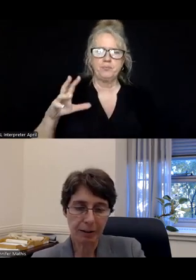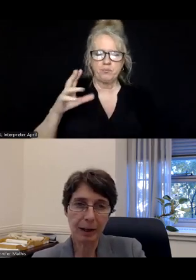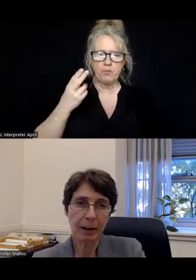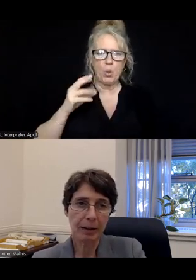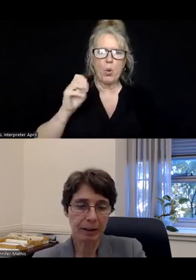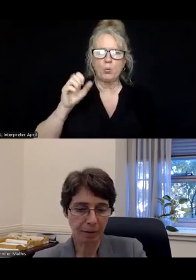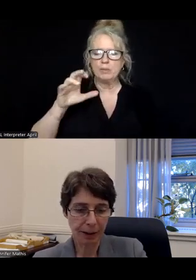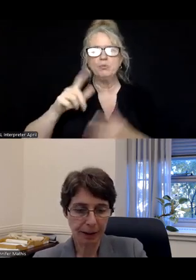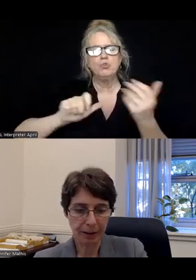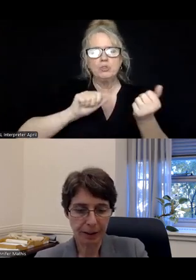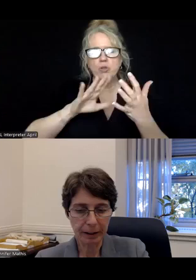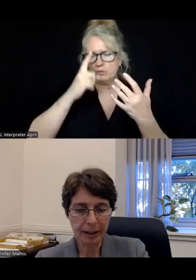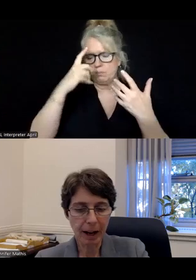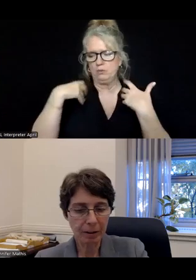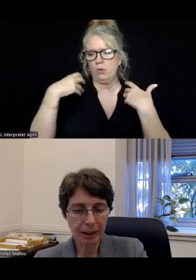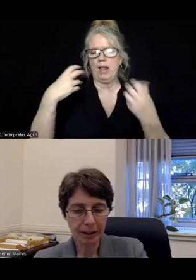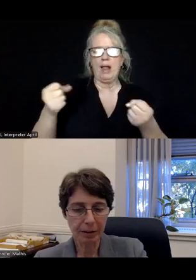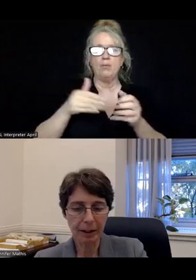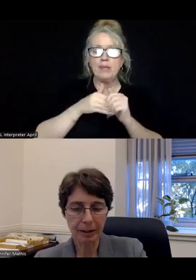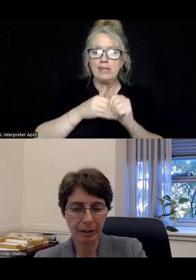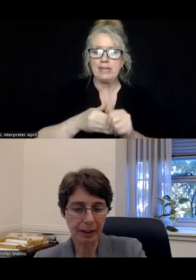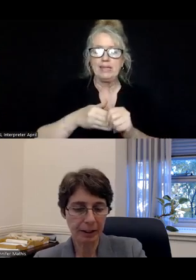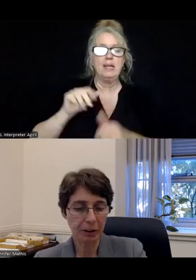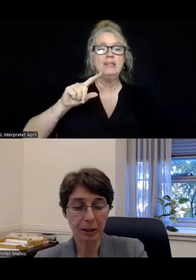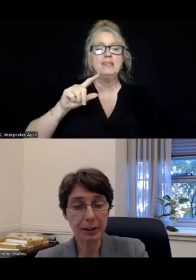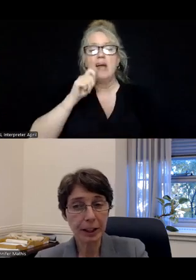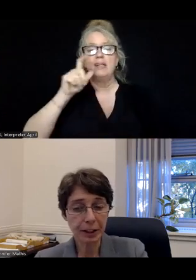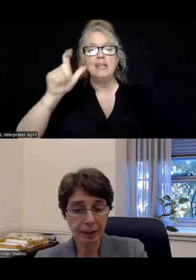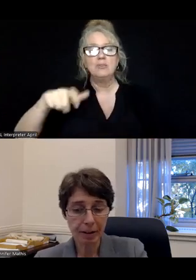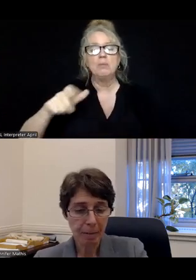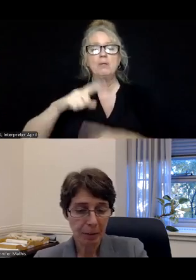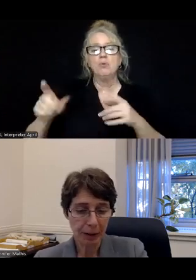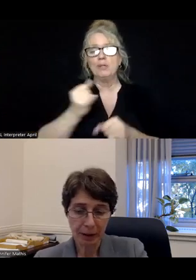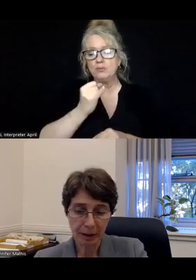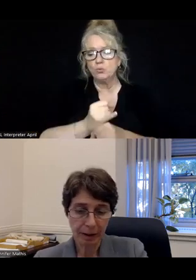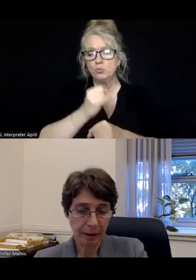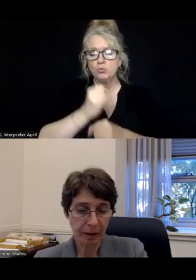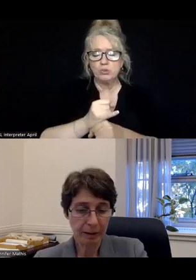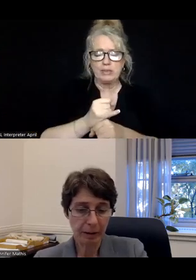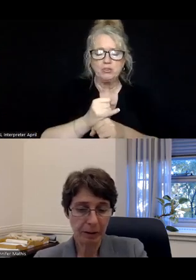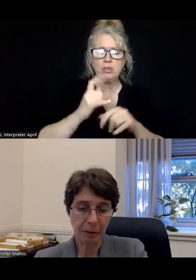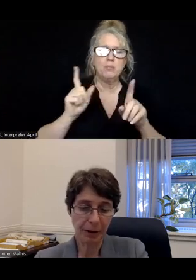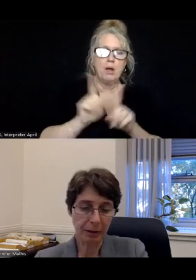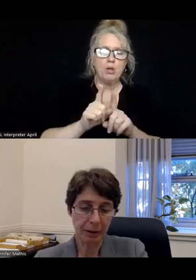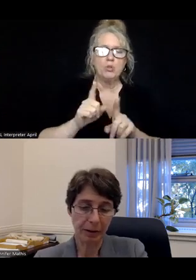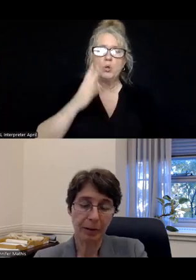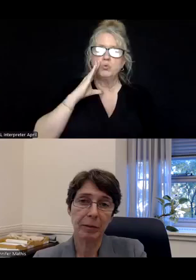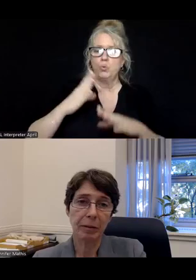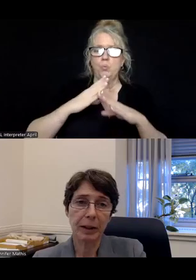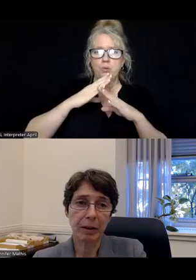to address mental health system failures that lead not only to unnecessary institutionalization, but also to